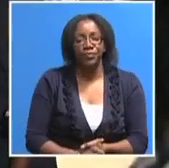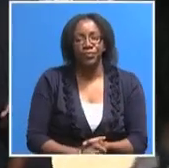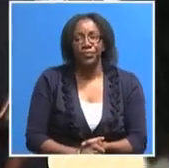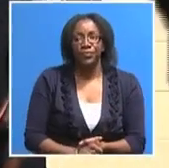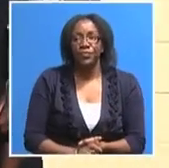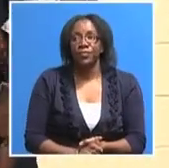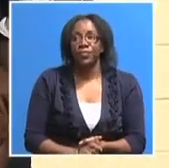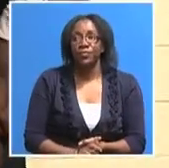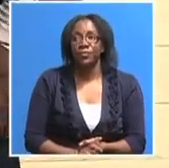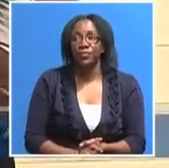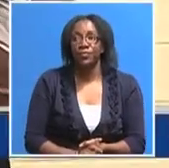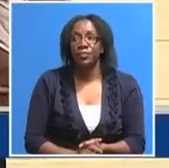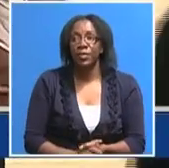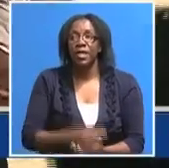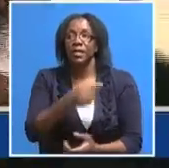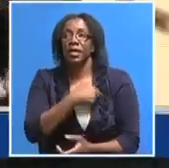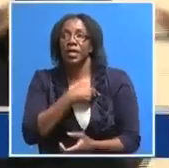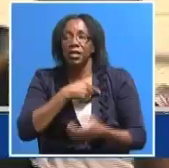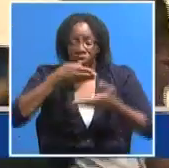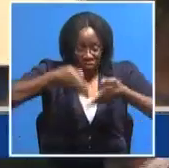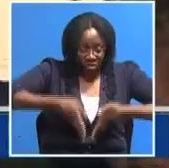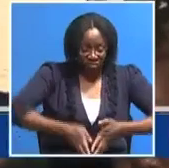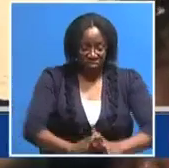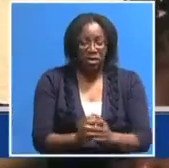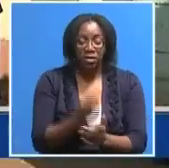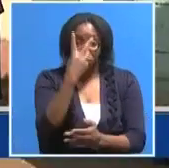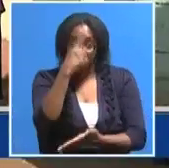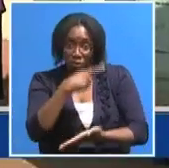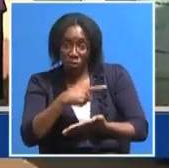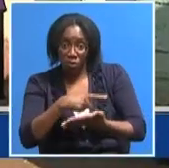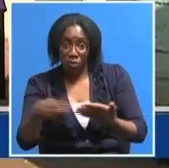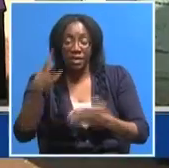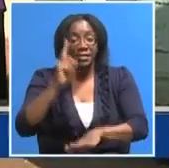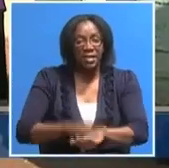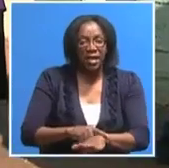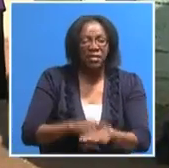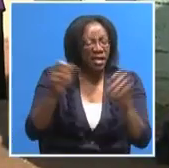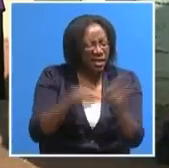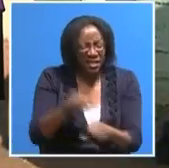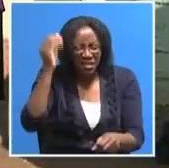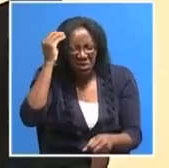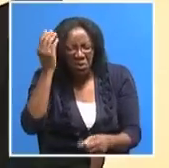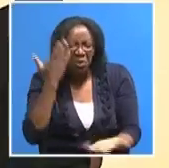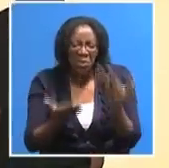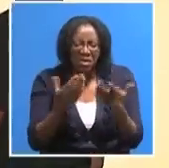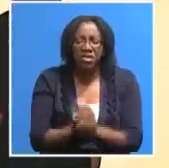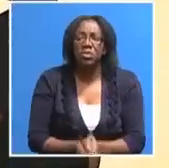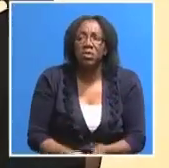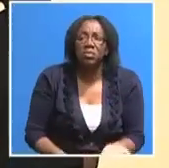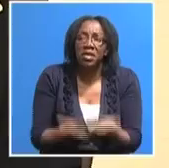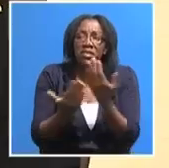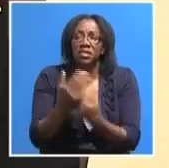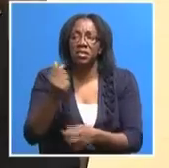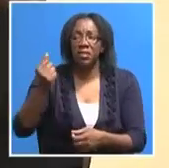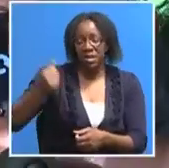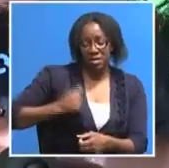She is about to give birth in two weeks' time and does not know whether she will receive the happy mother-child message from the father